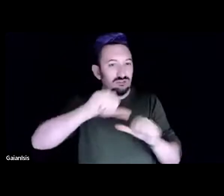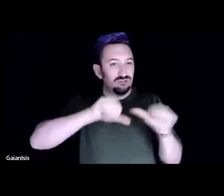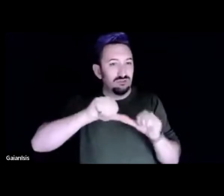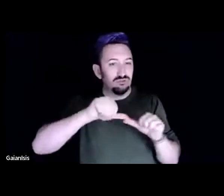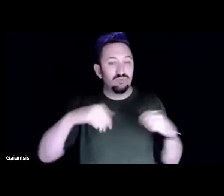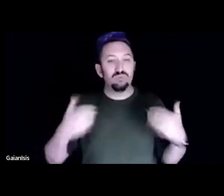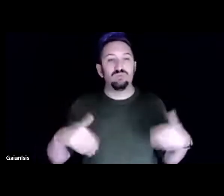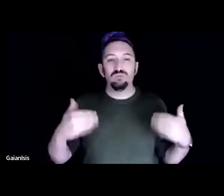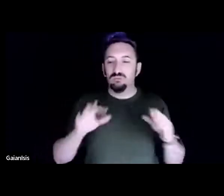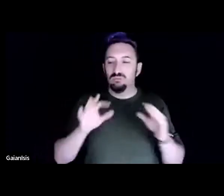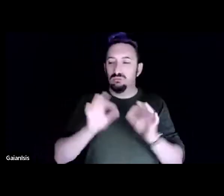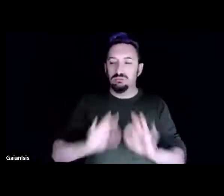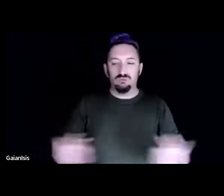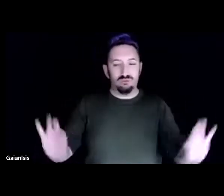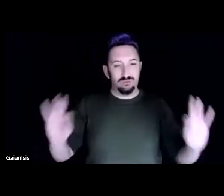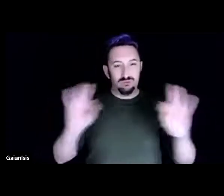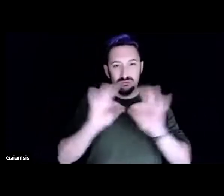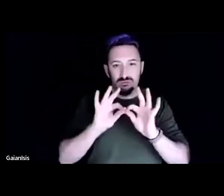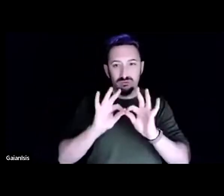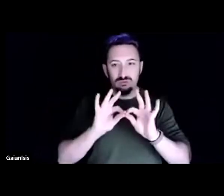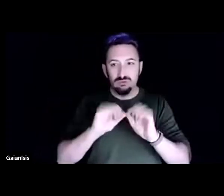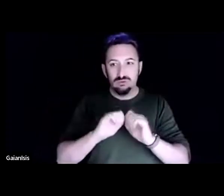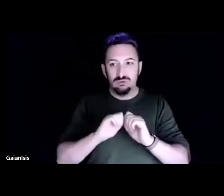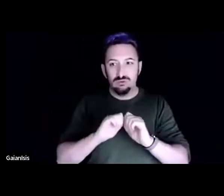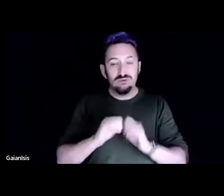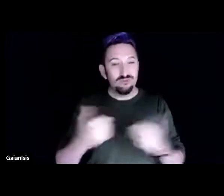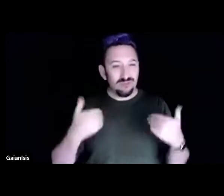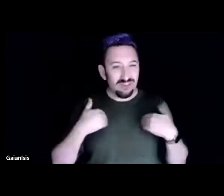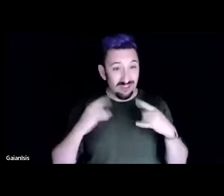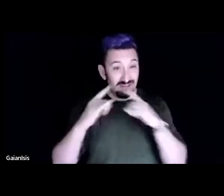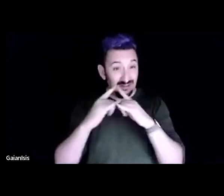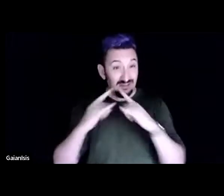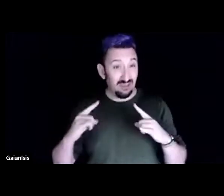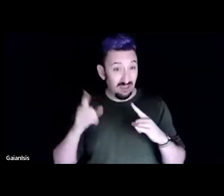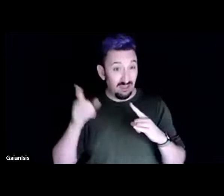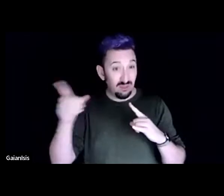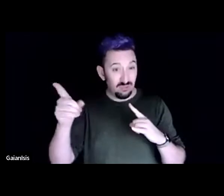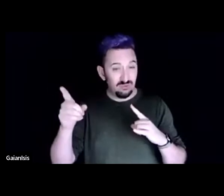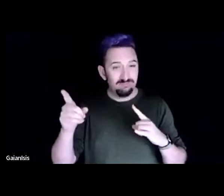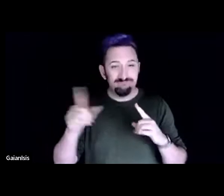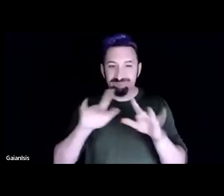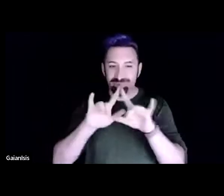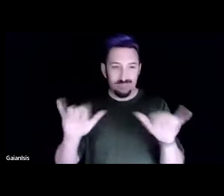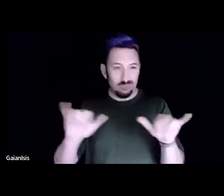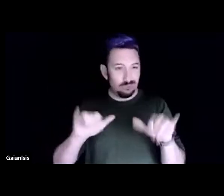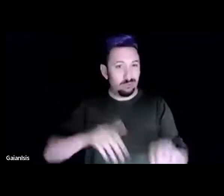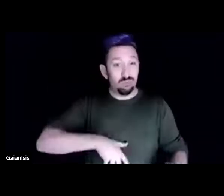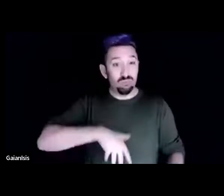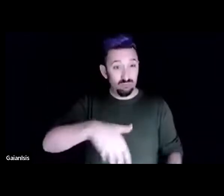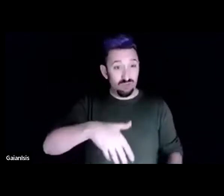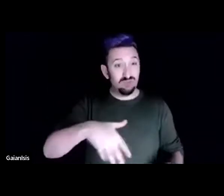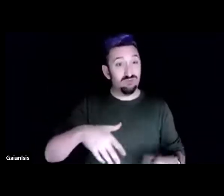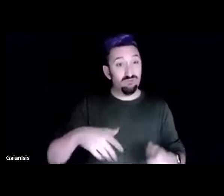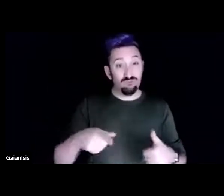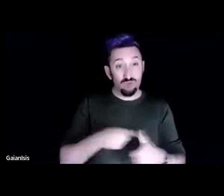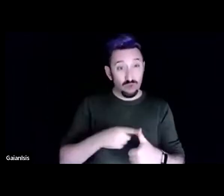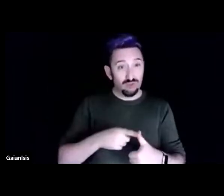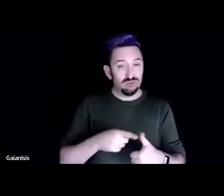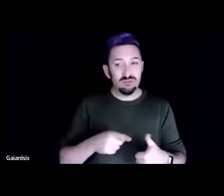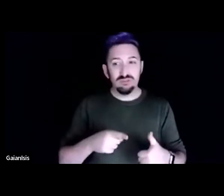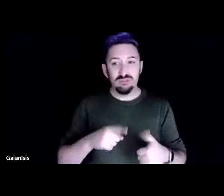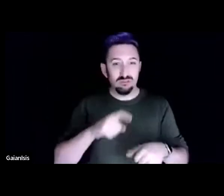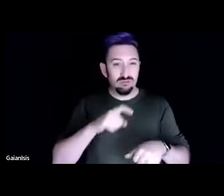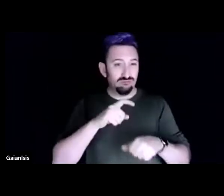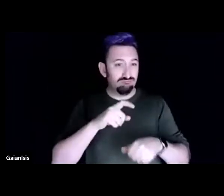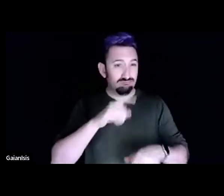So during that camp we had, I was pregnant with my first child and I would bike for miles looking for donations